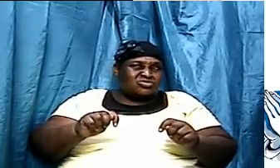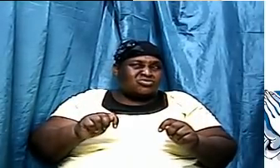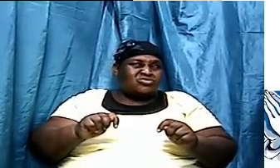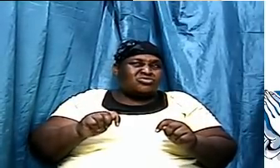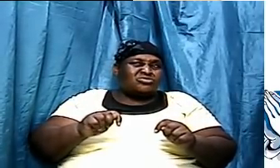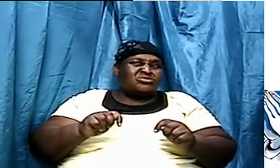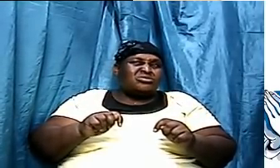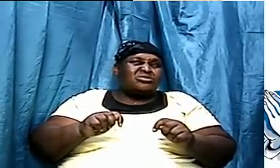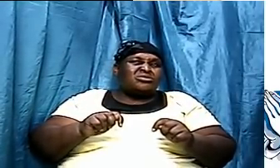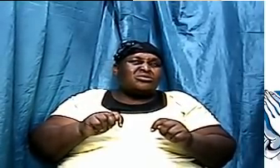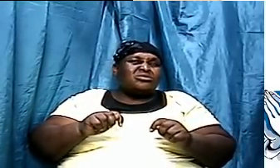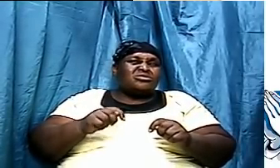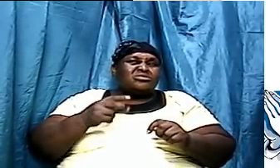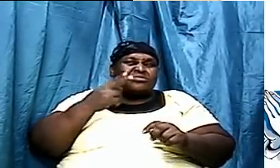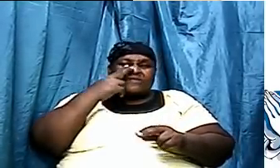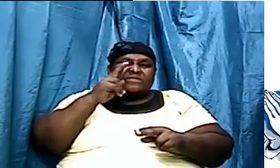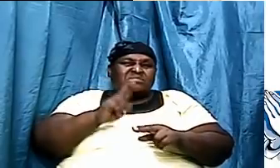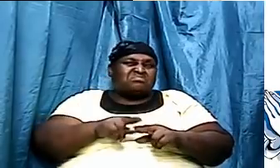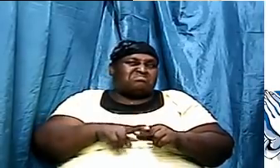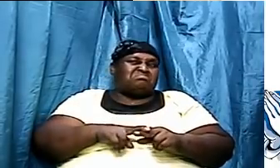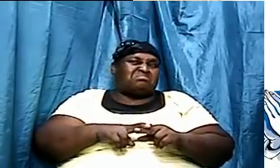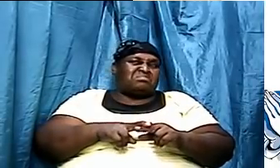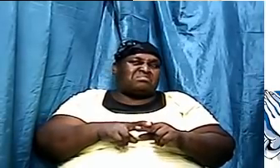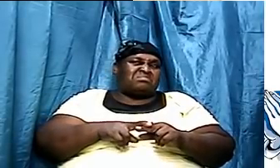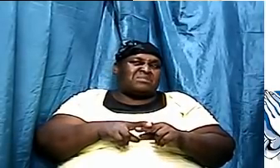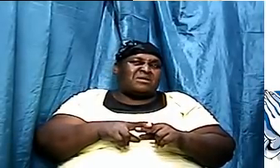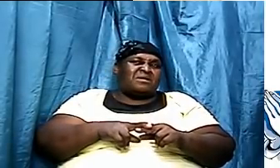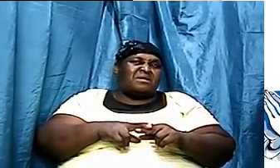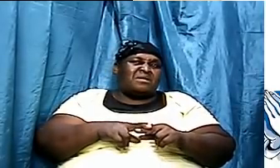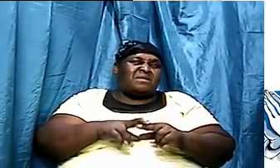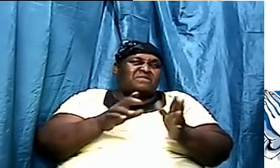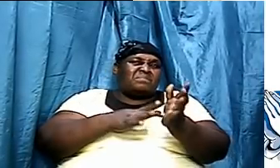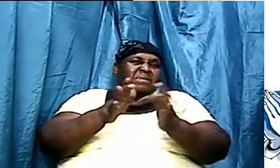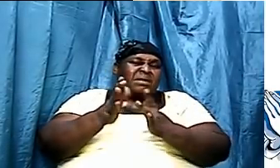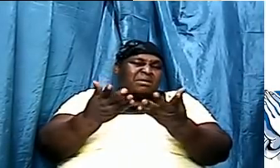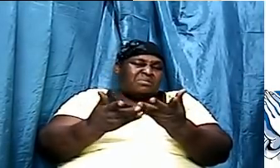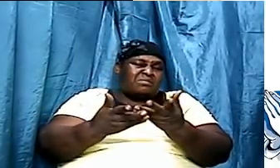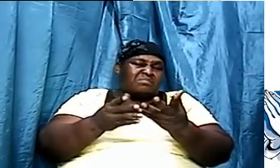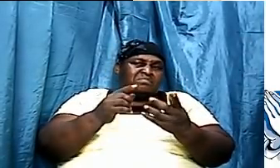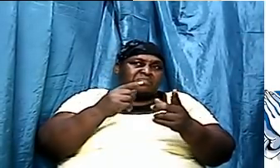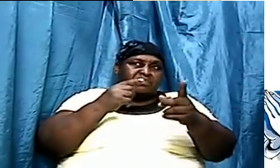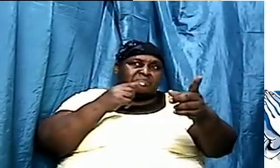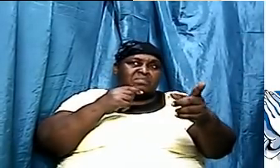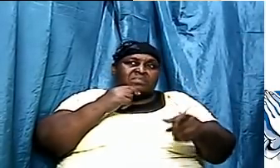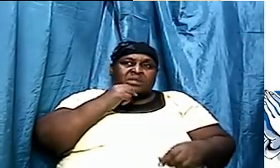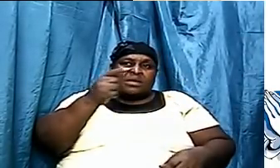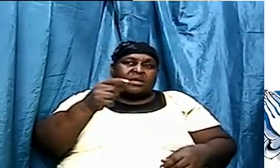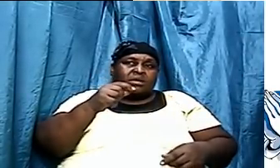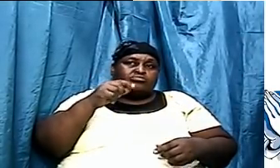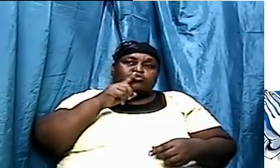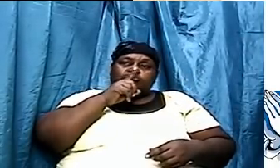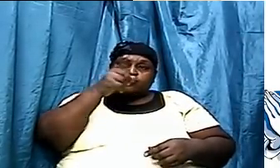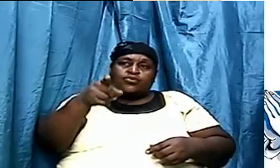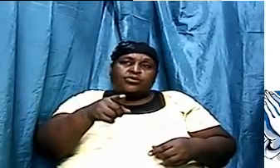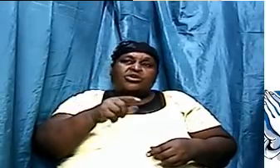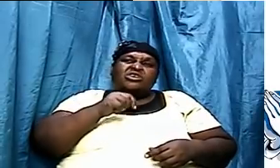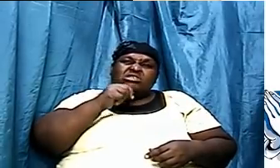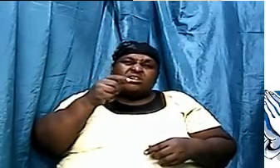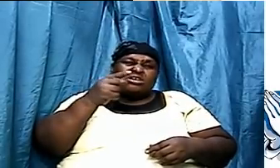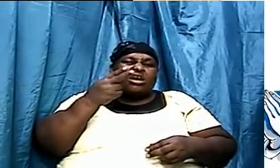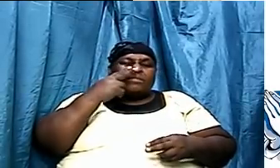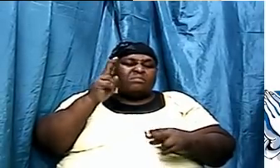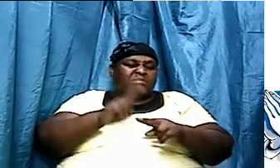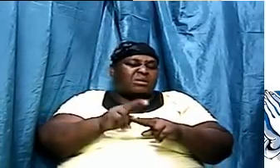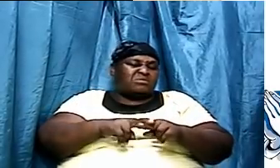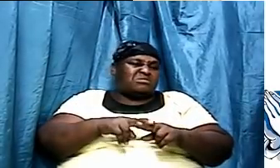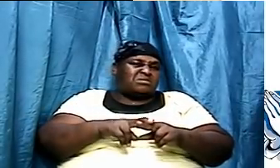I hope, I'm sure, not even I hope, I am sure that he's not making a mockery now. But